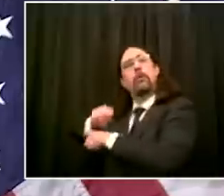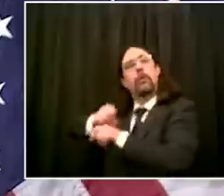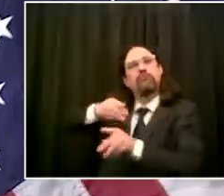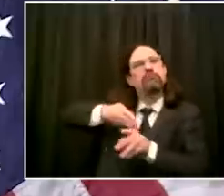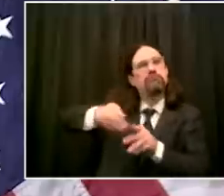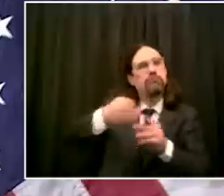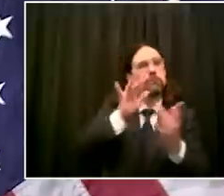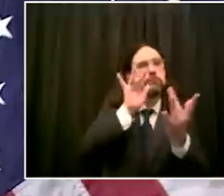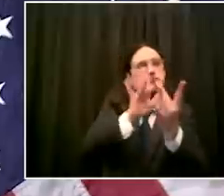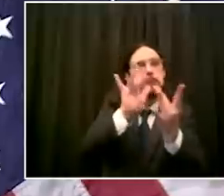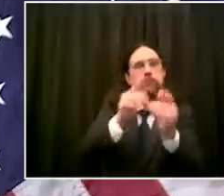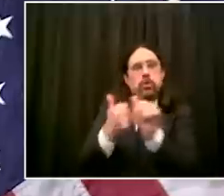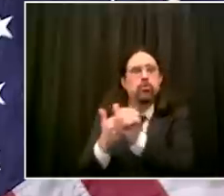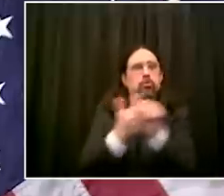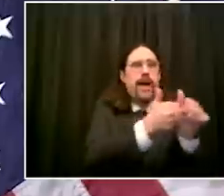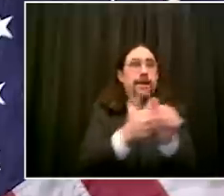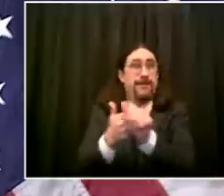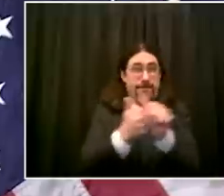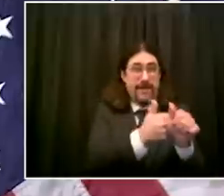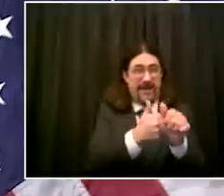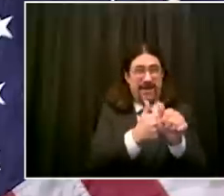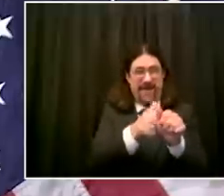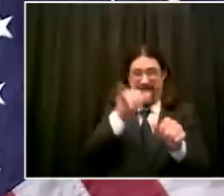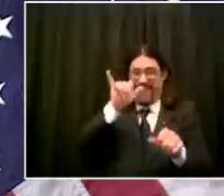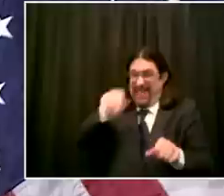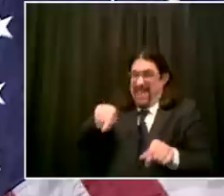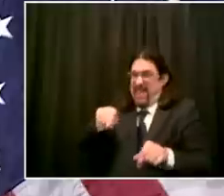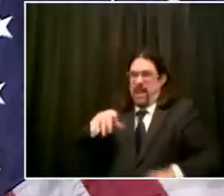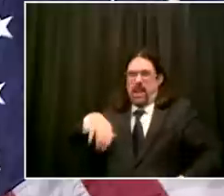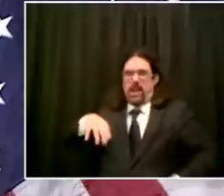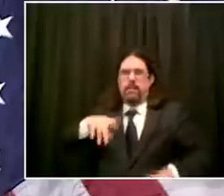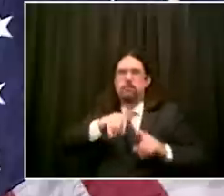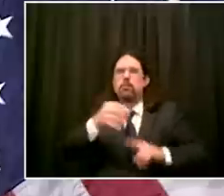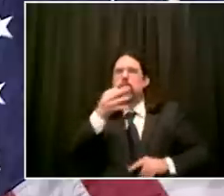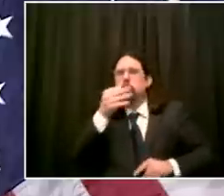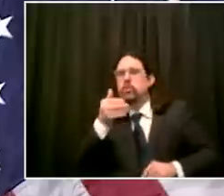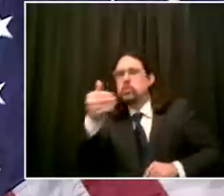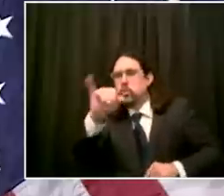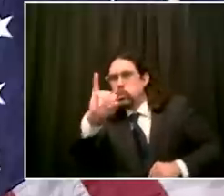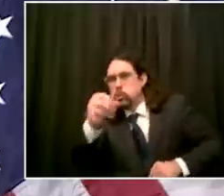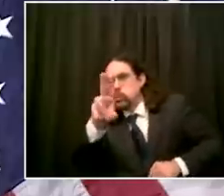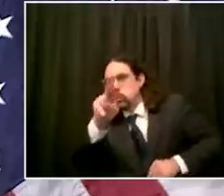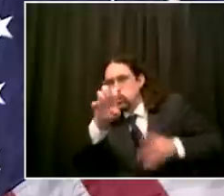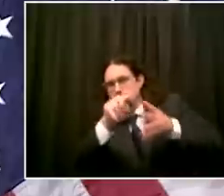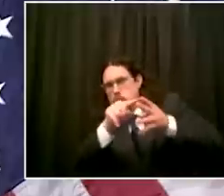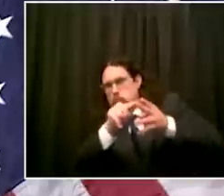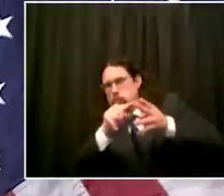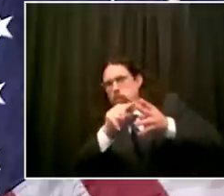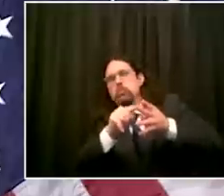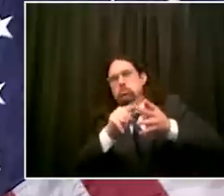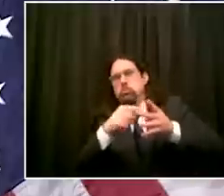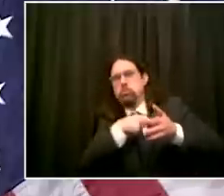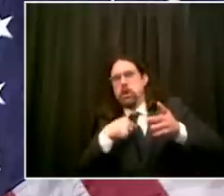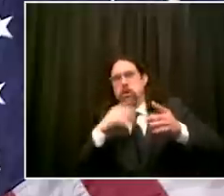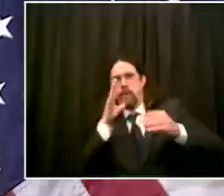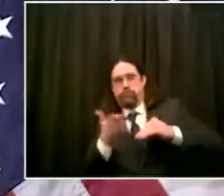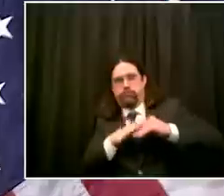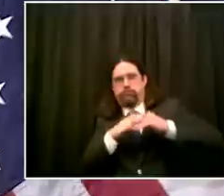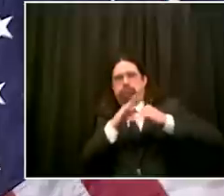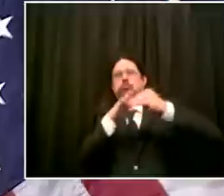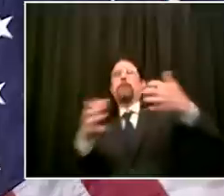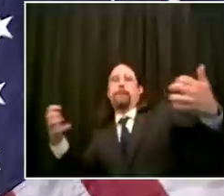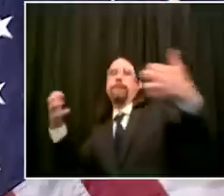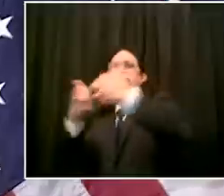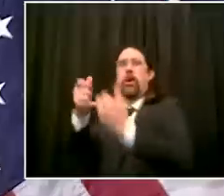we're bringing on regularly so uh you can't guarantee anything in life but if you're watching the trend lines henry both